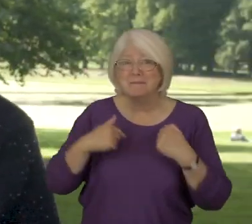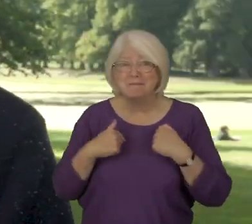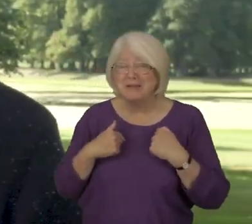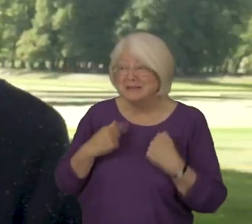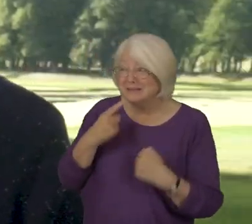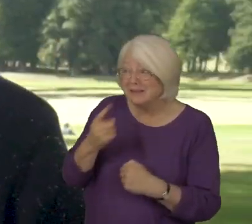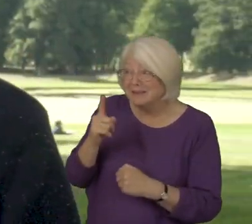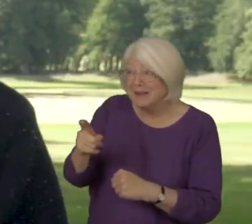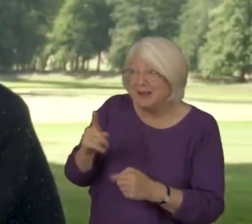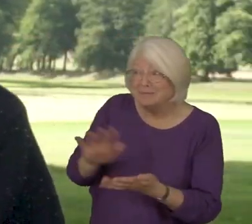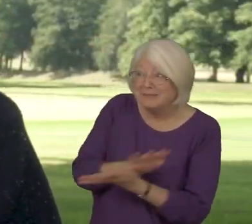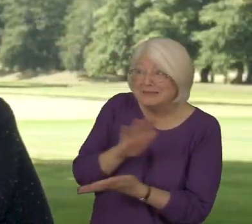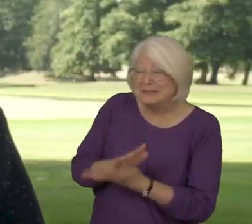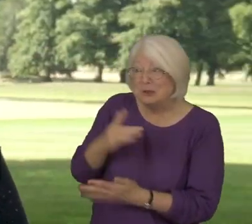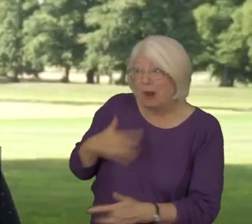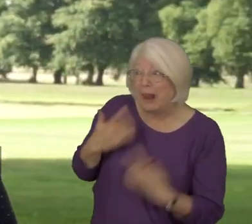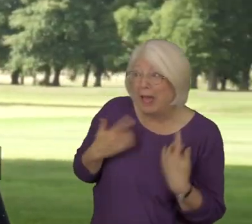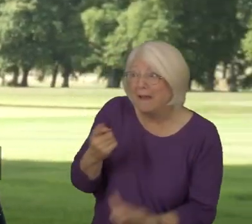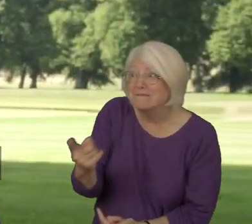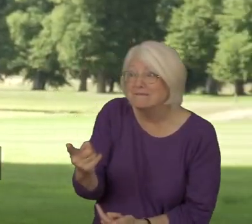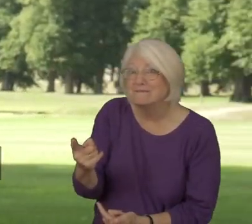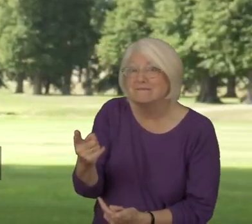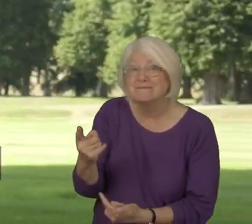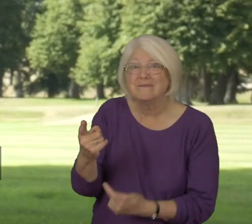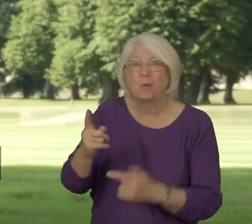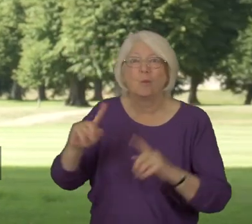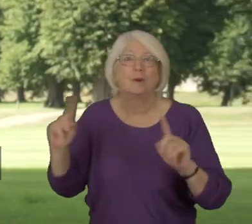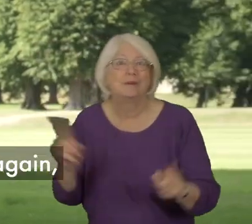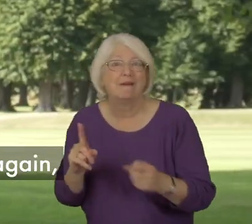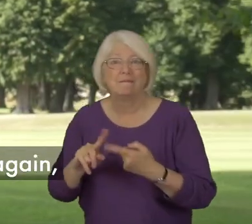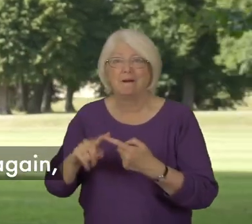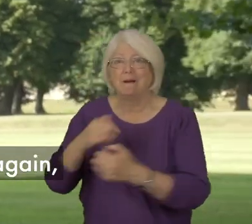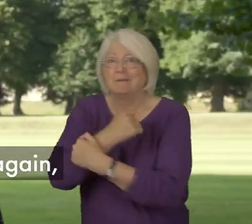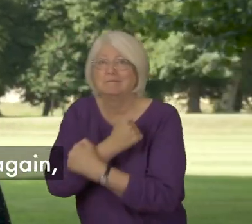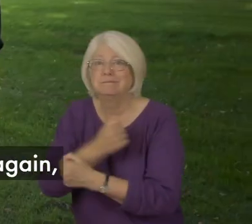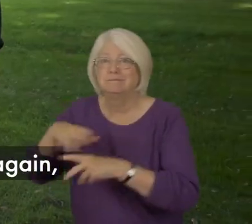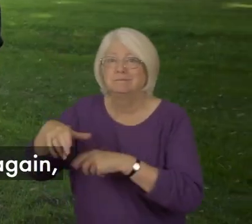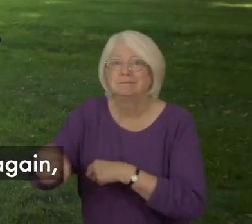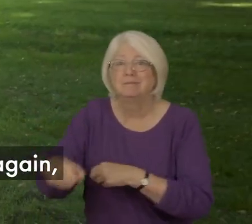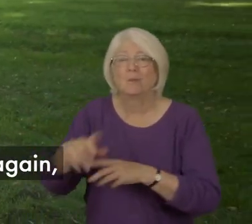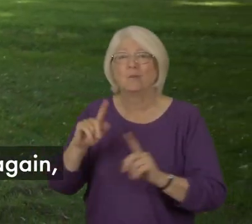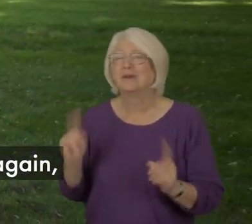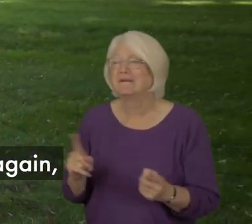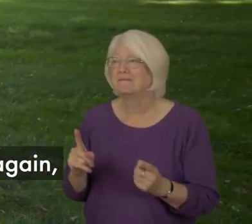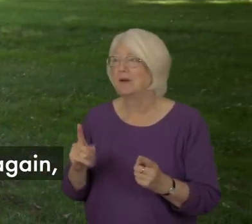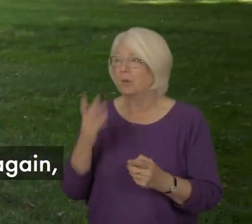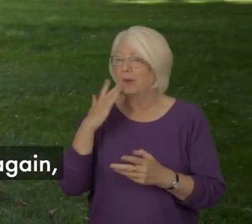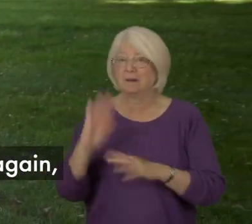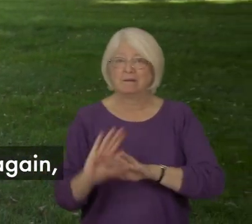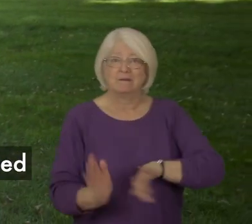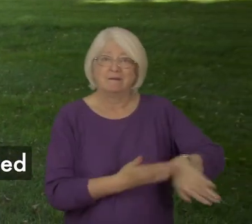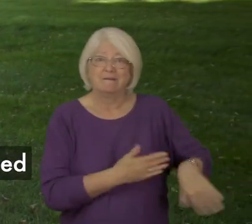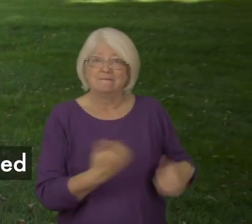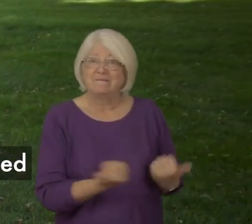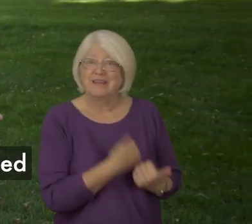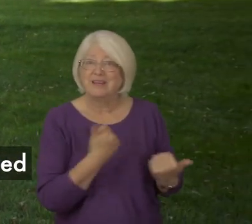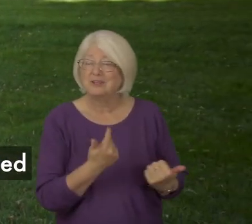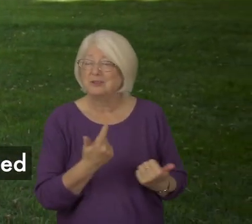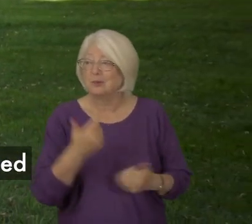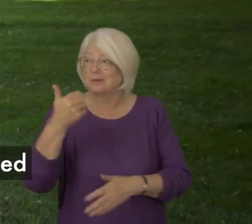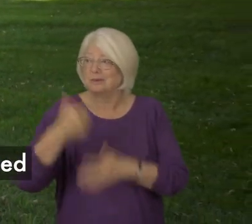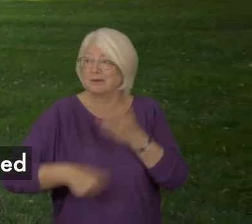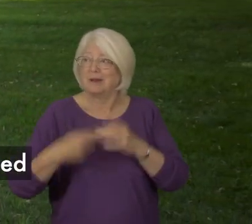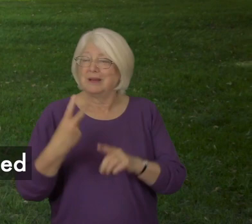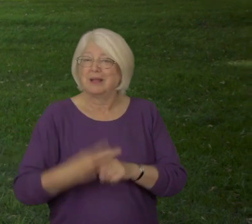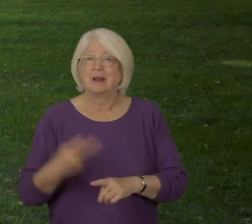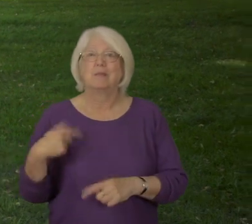I am glad that you're alive. Whichever form it takes when this has passed and we've started again. I will no longer take